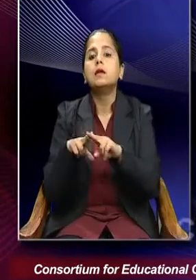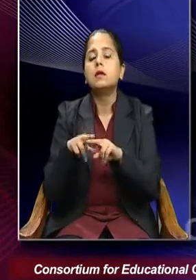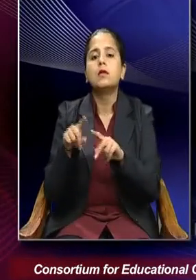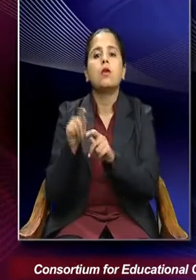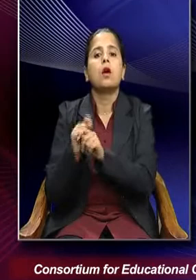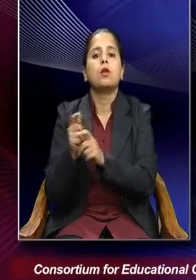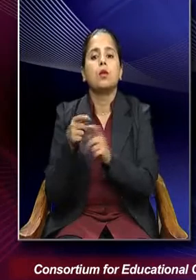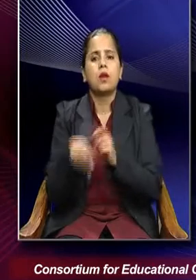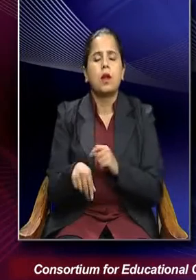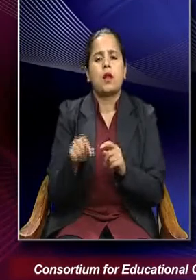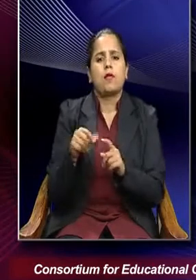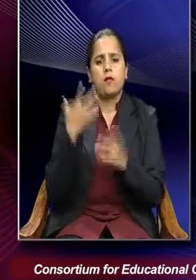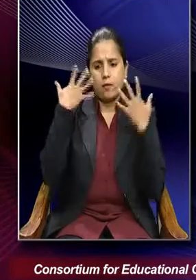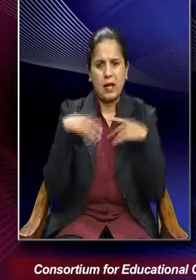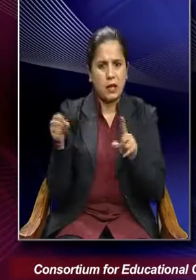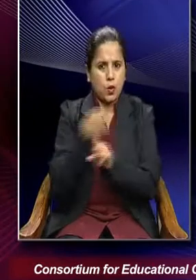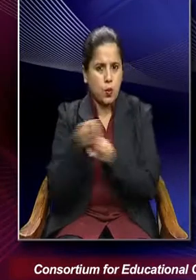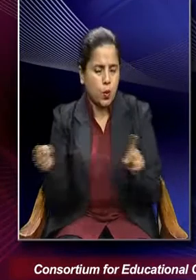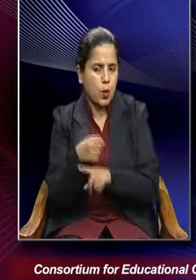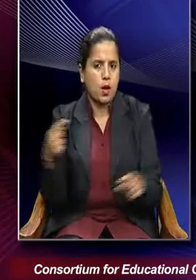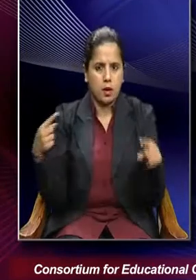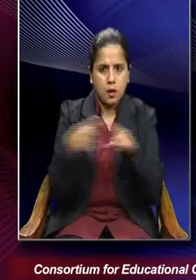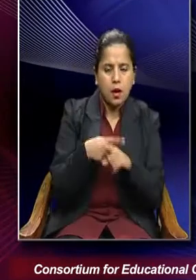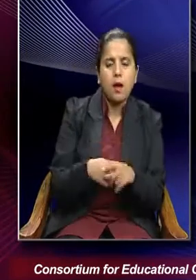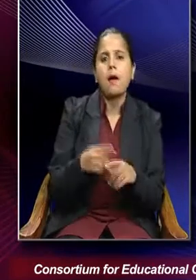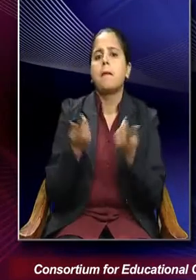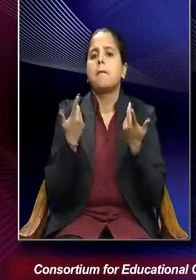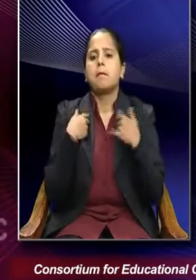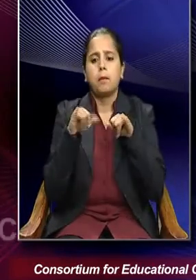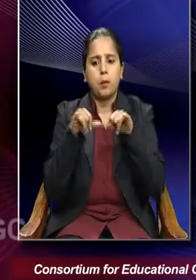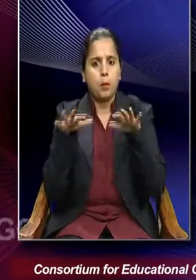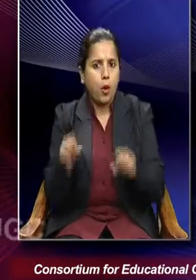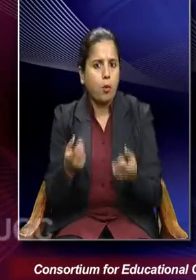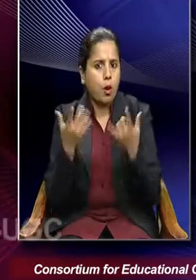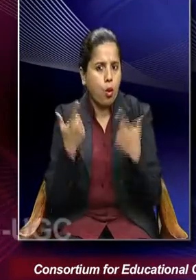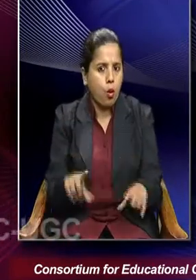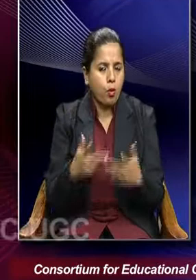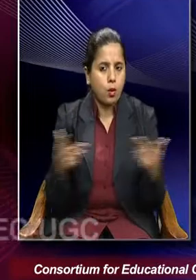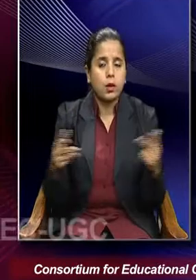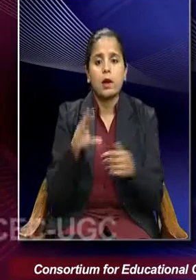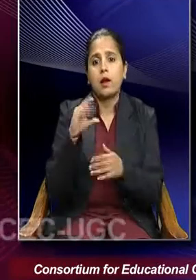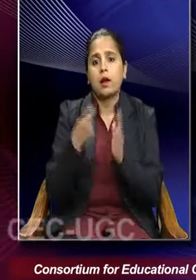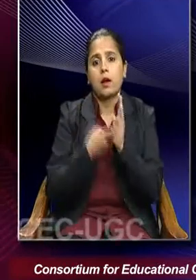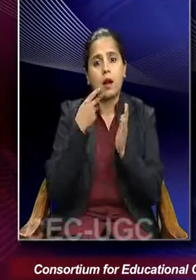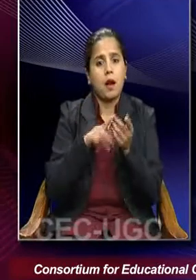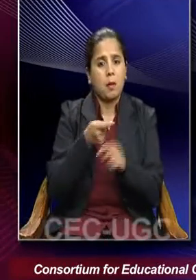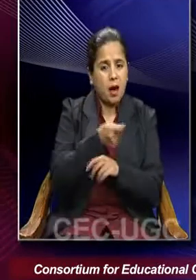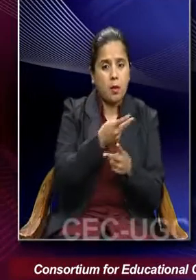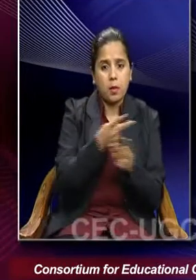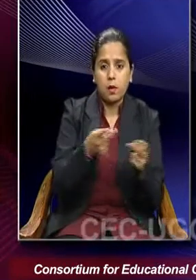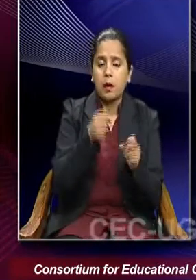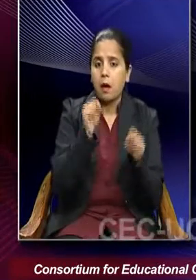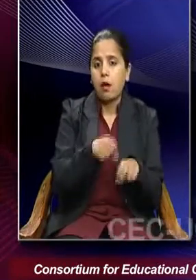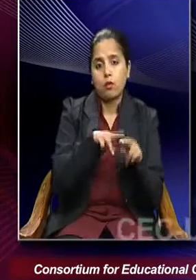physical violence, is conflict, loss of property. So crime can be both functional and dysfunctional.